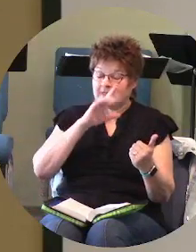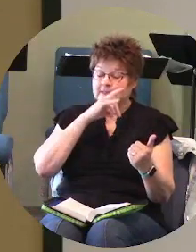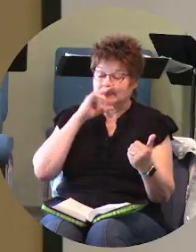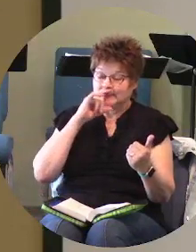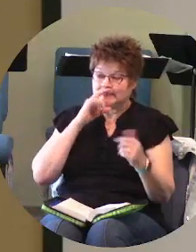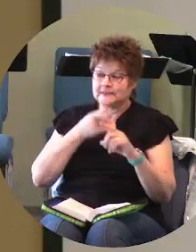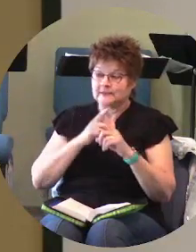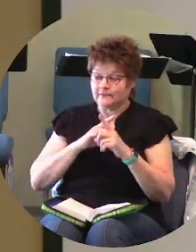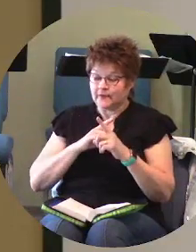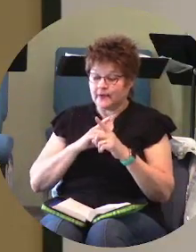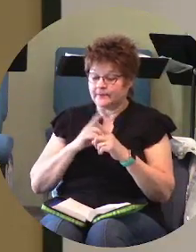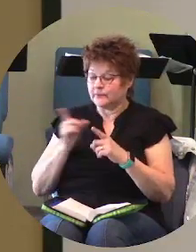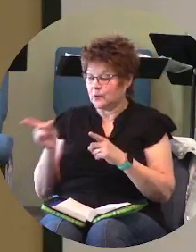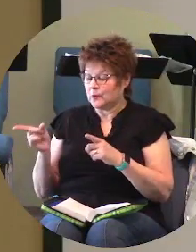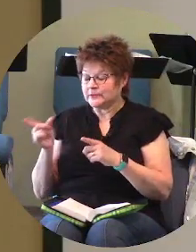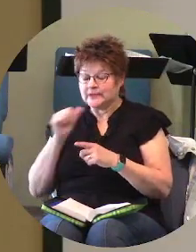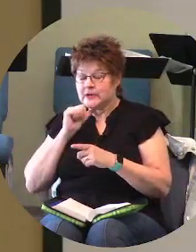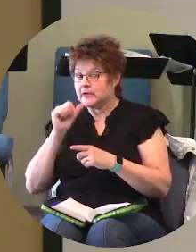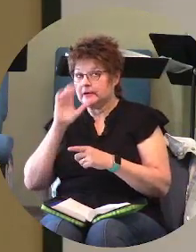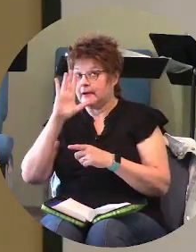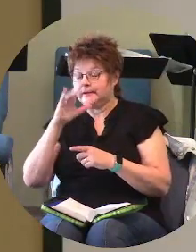not kids